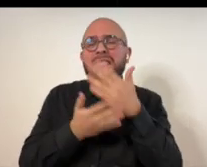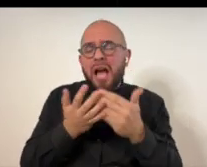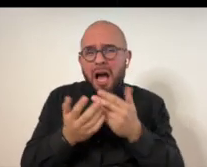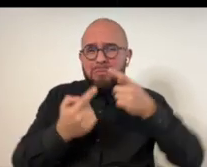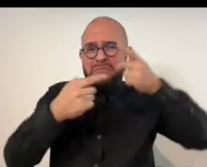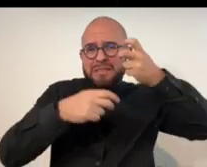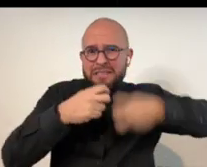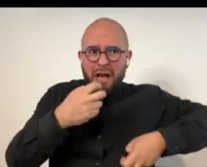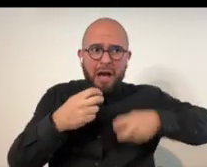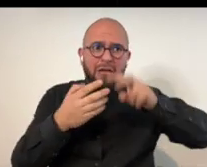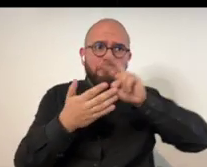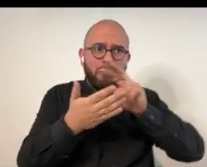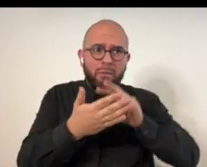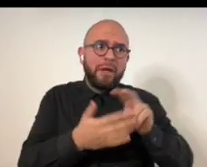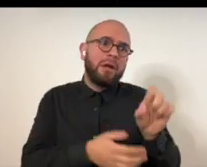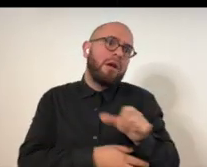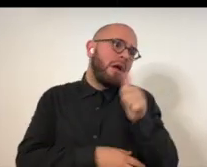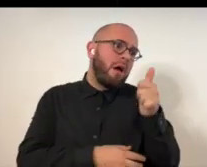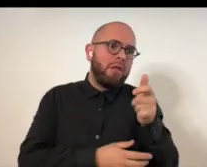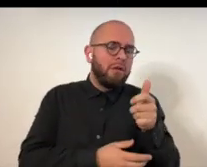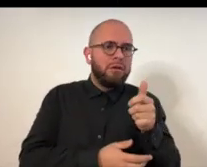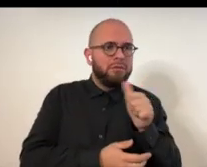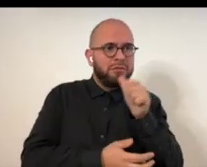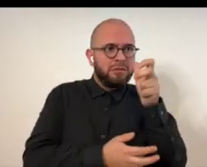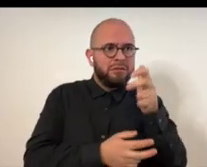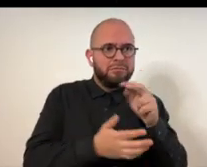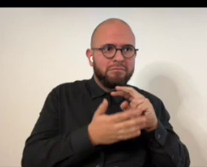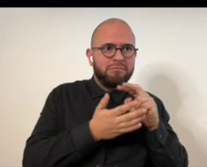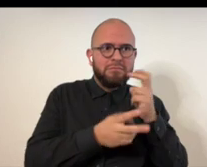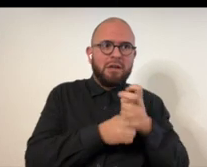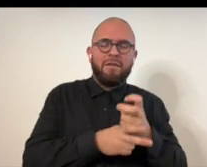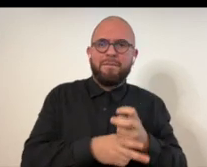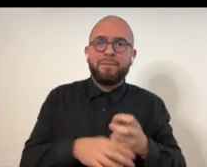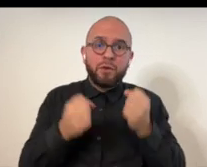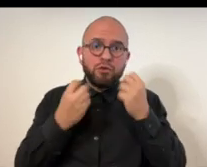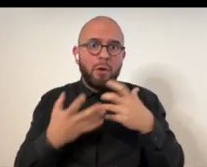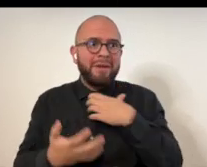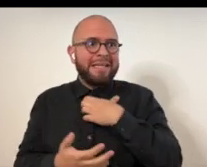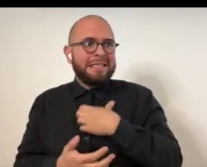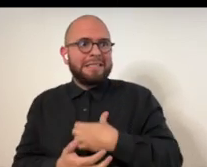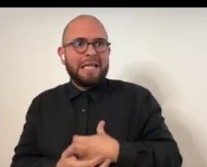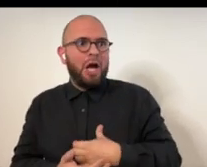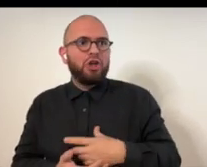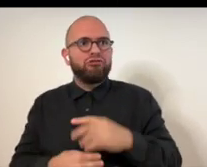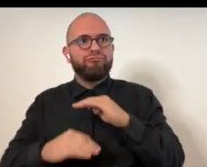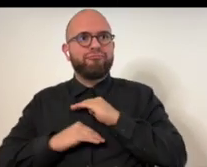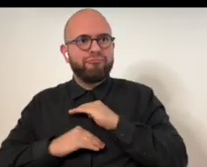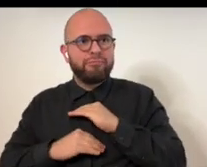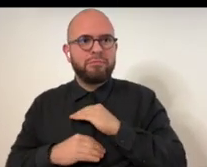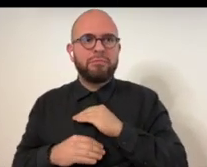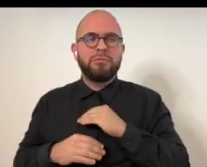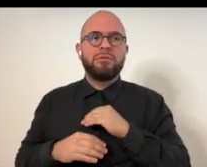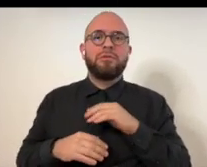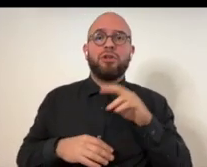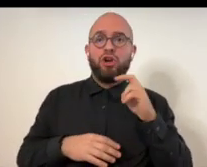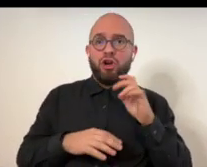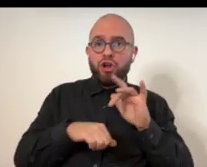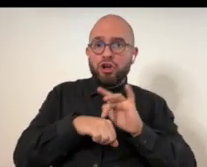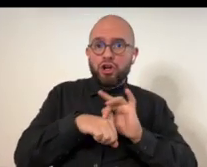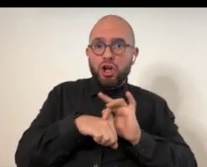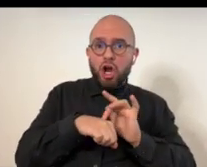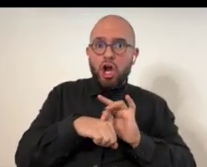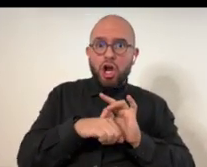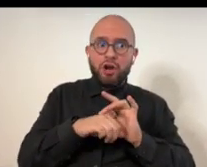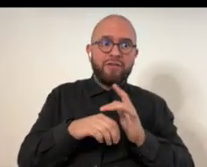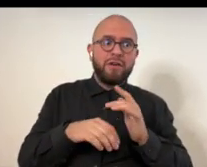snippets of the text and some of it's a little hard, harder to read, but some of it's not at all. So many desires would go unmet.